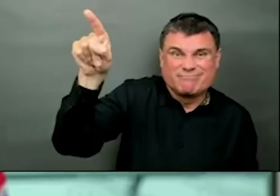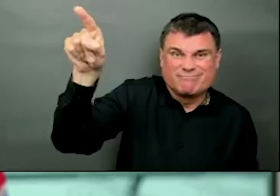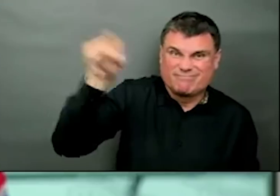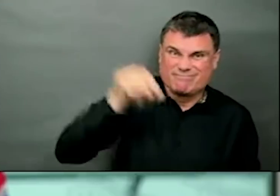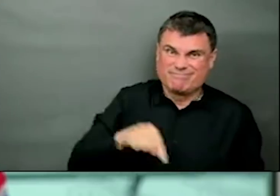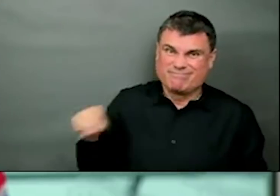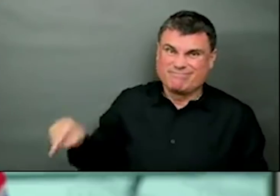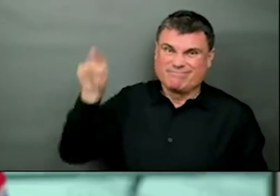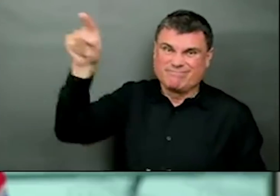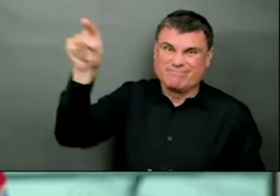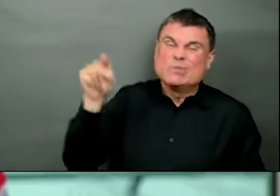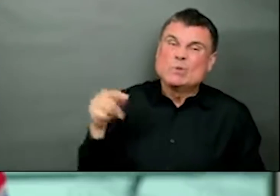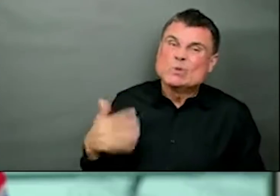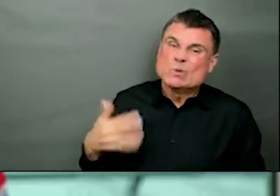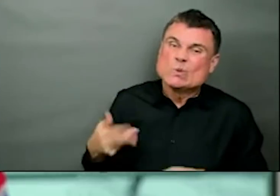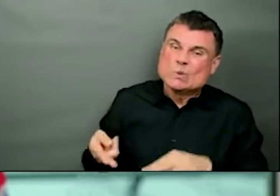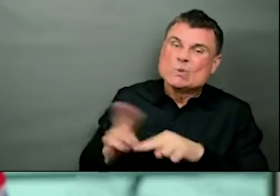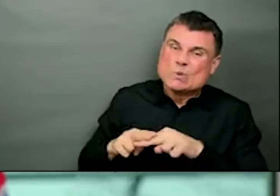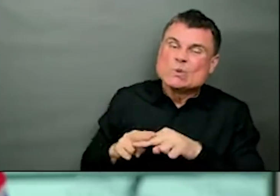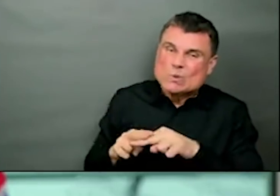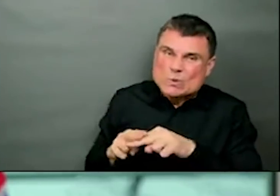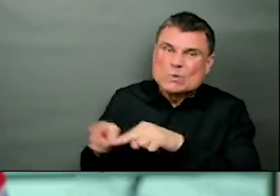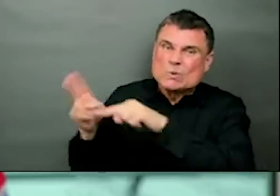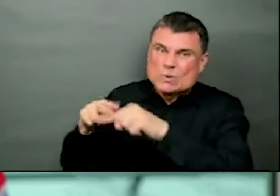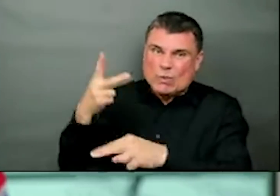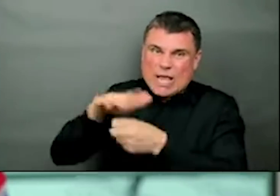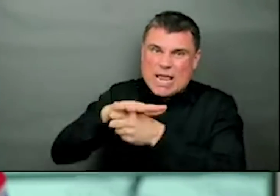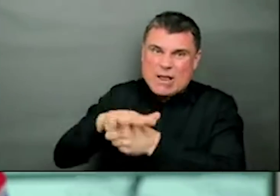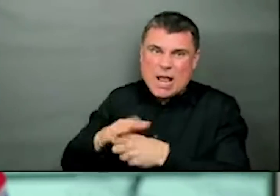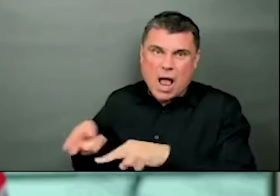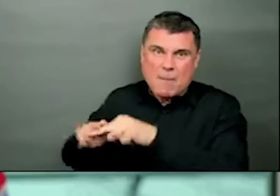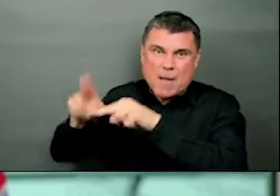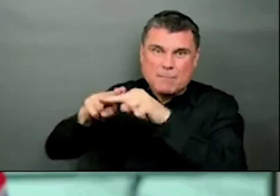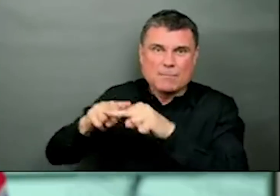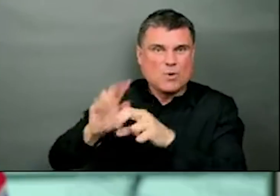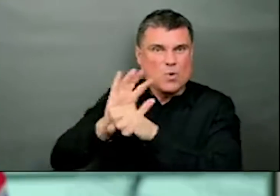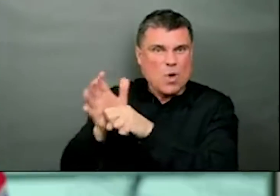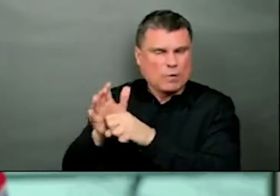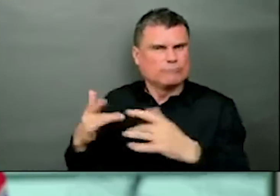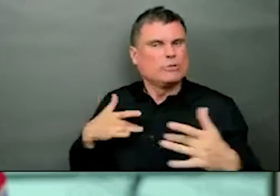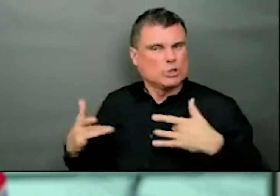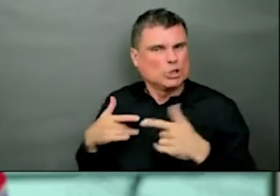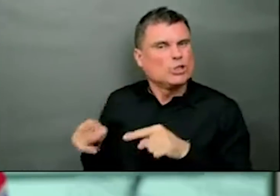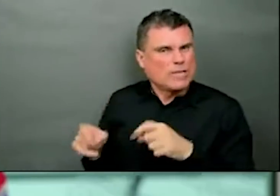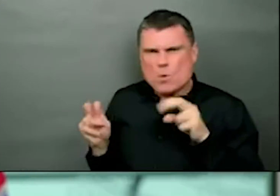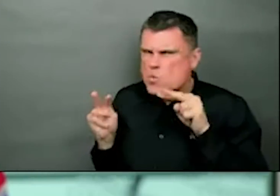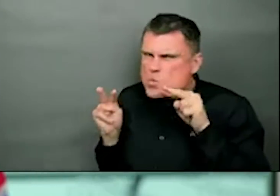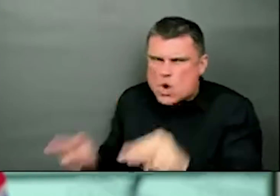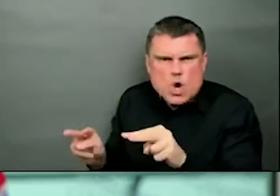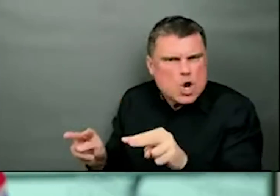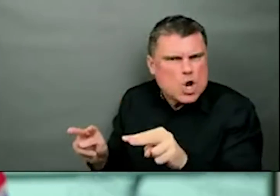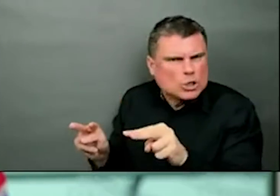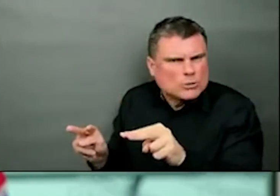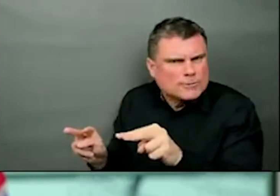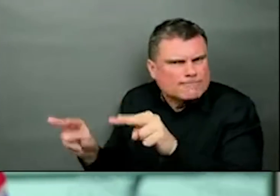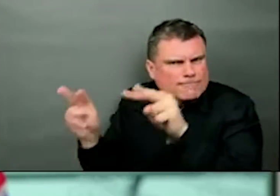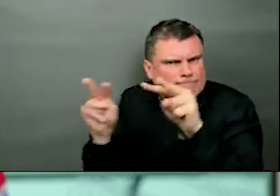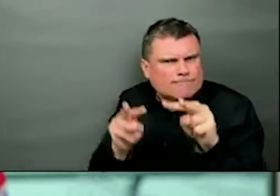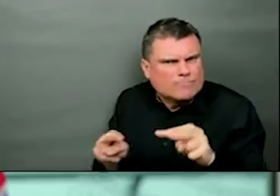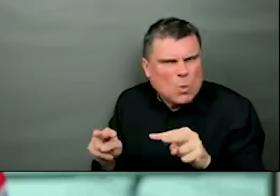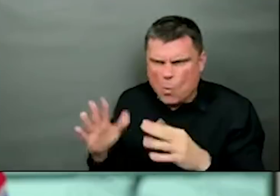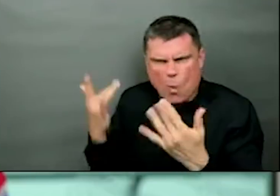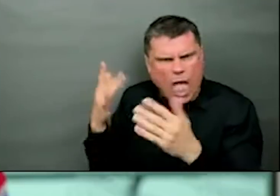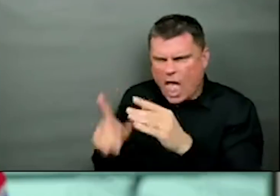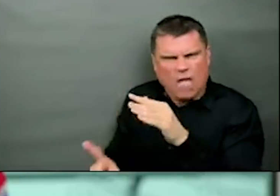exactly who and where transmission is happening. The other thing value that we look at. it's what we present